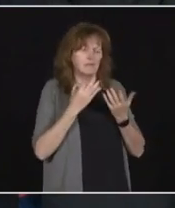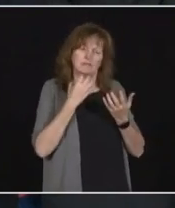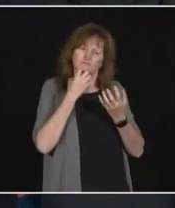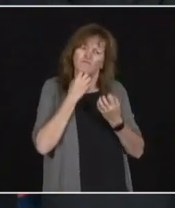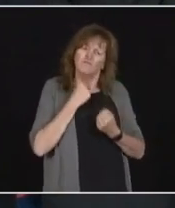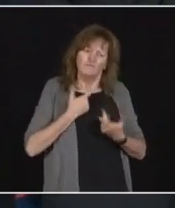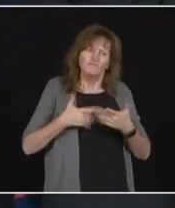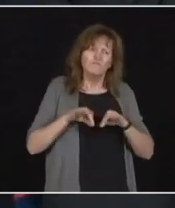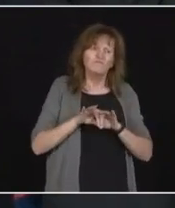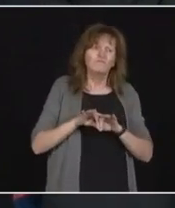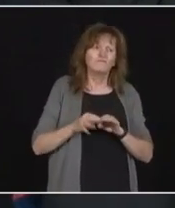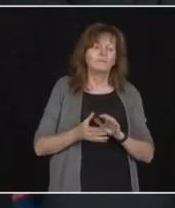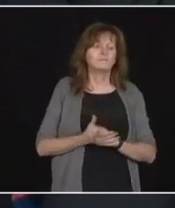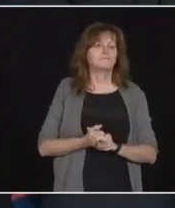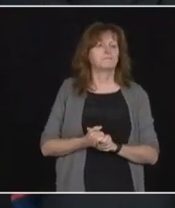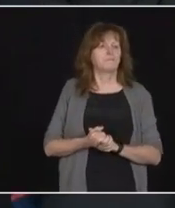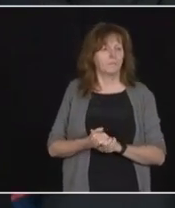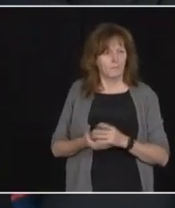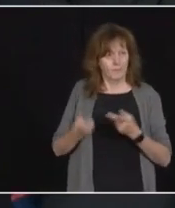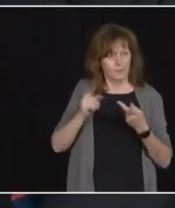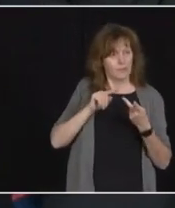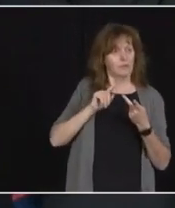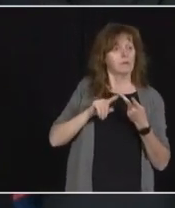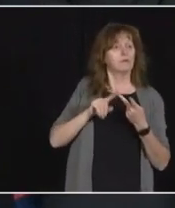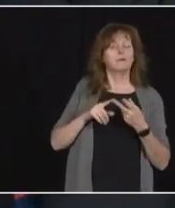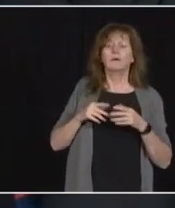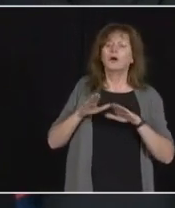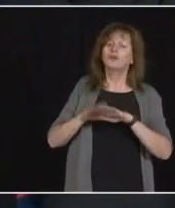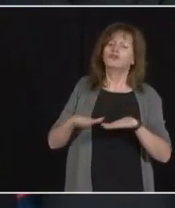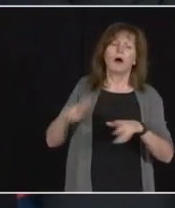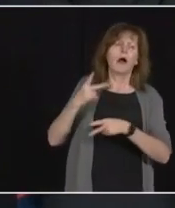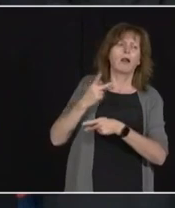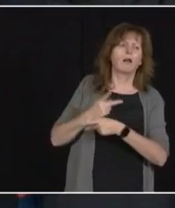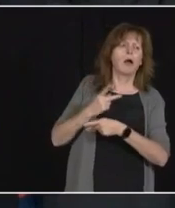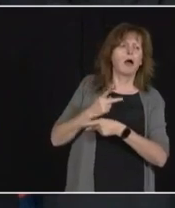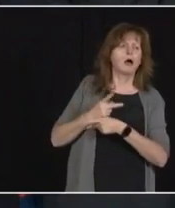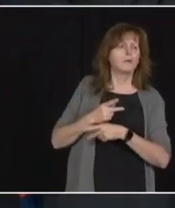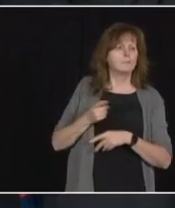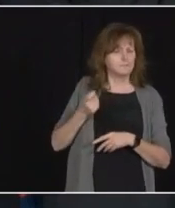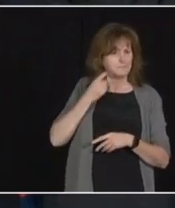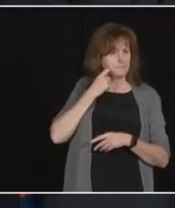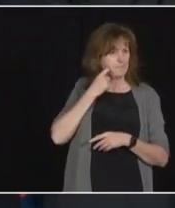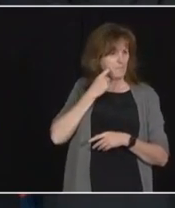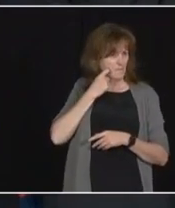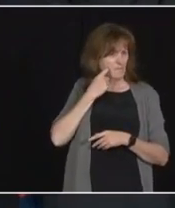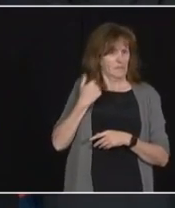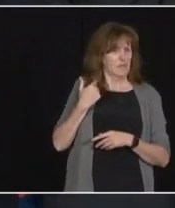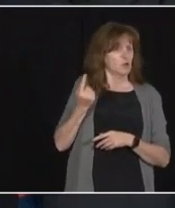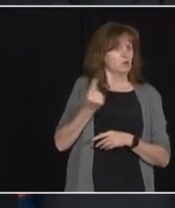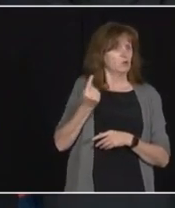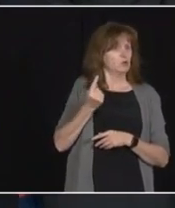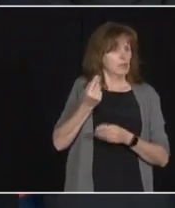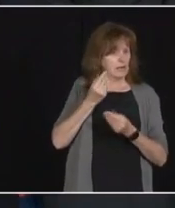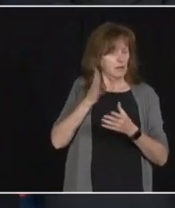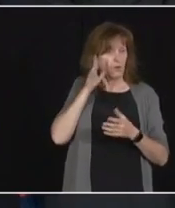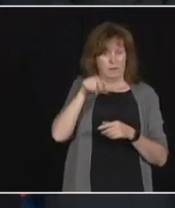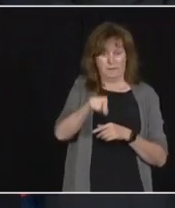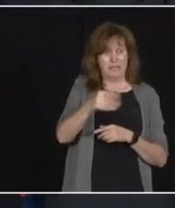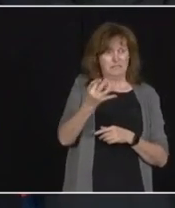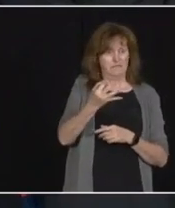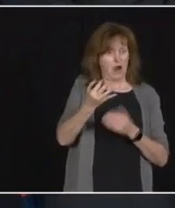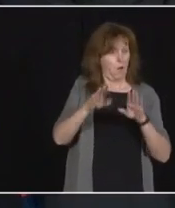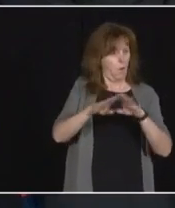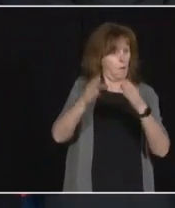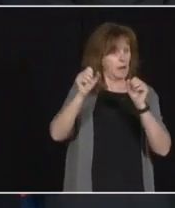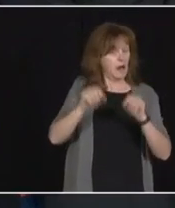Thank you. And on child care, you announced on Tuesday that centres could reopen Friday. But operators didn't get